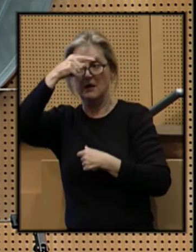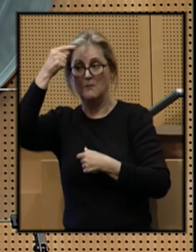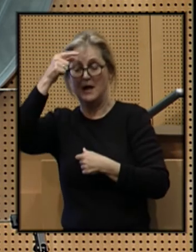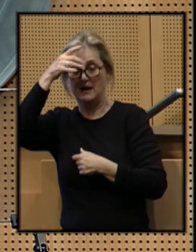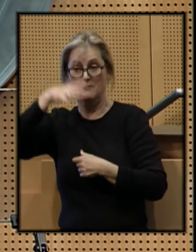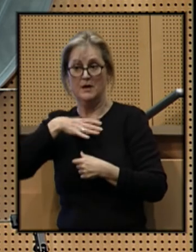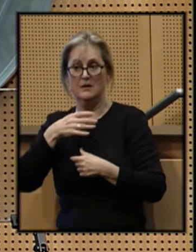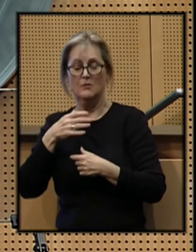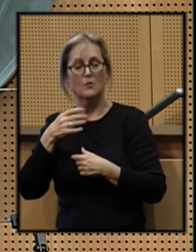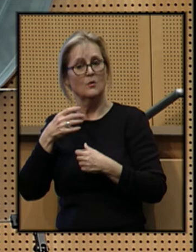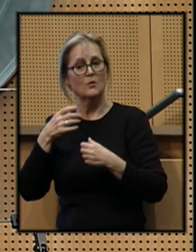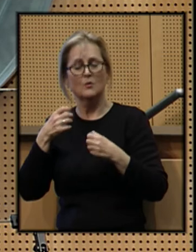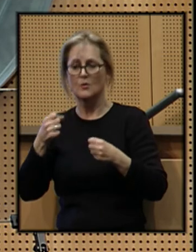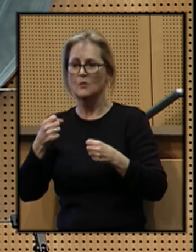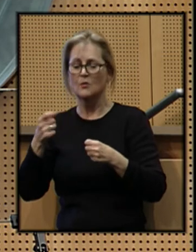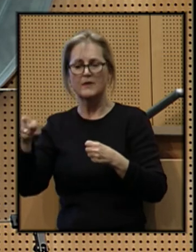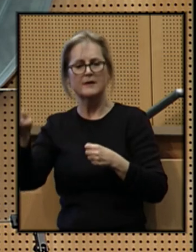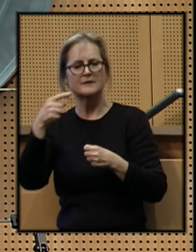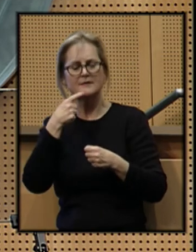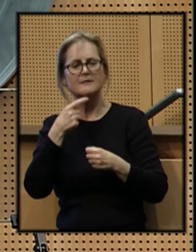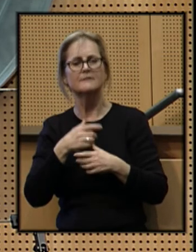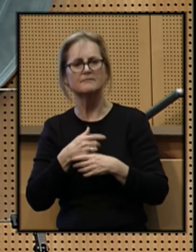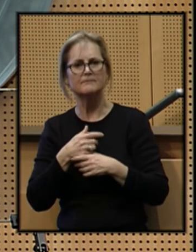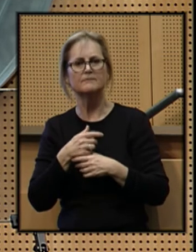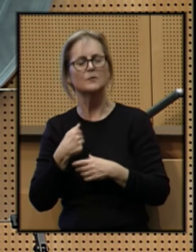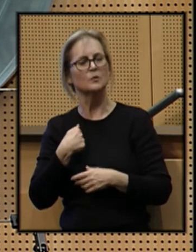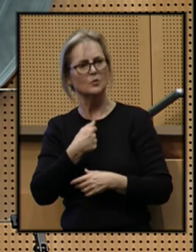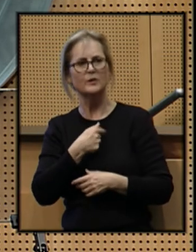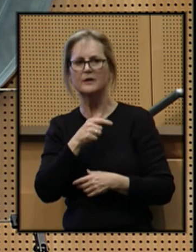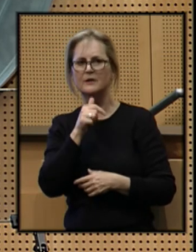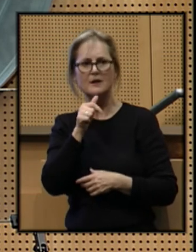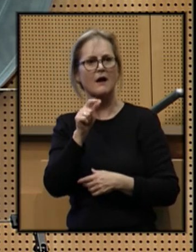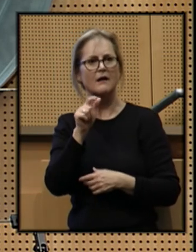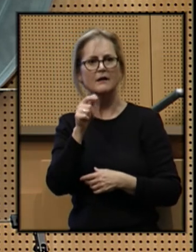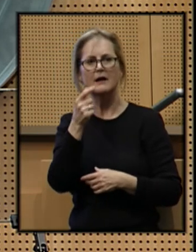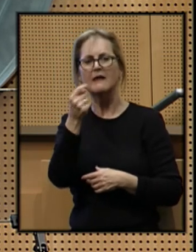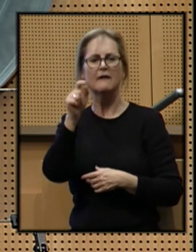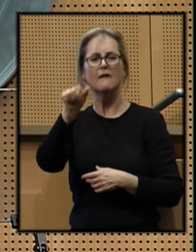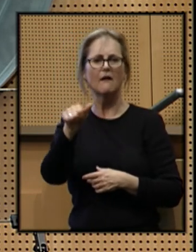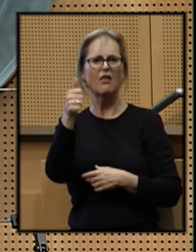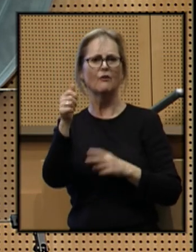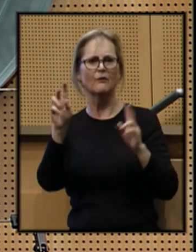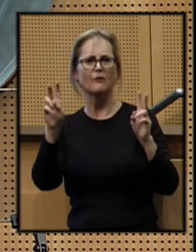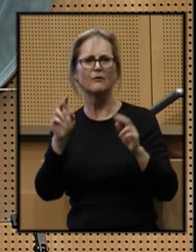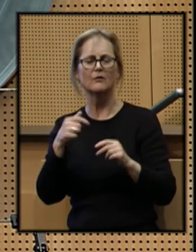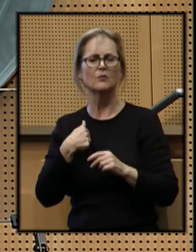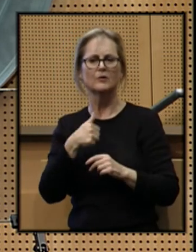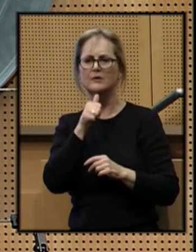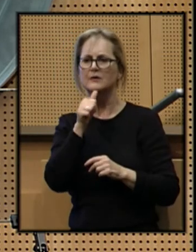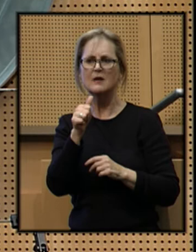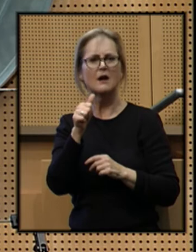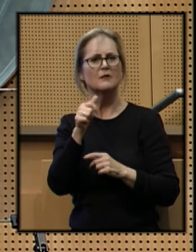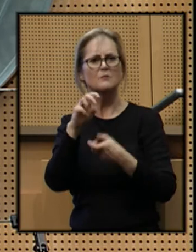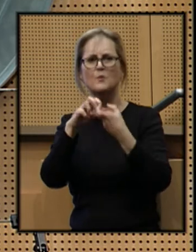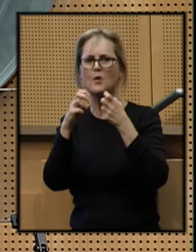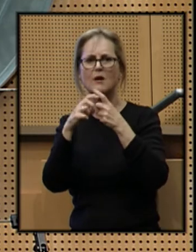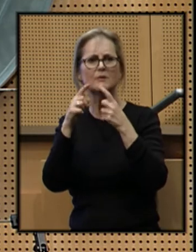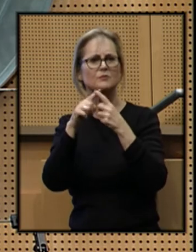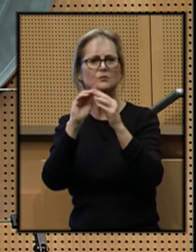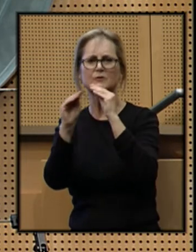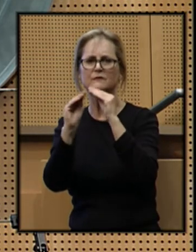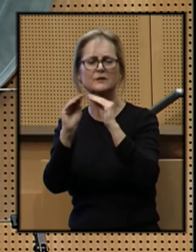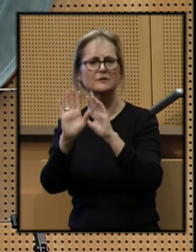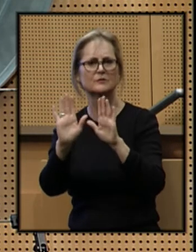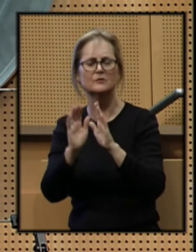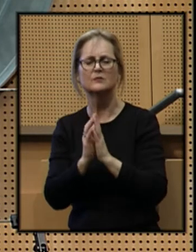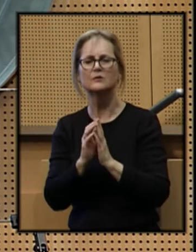profound. They said that we are not the other, that we are not a problem to be fixed,